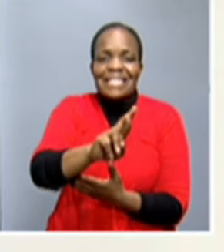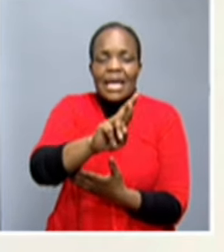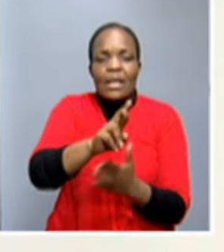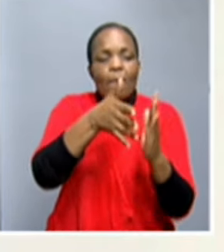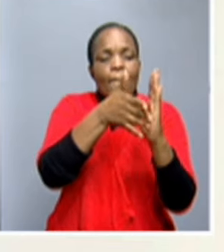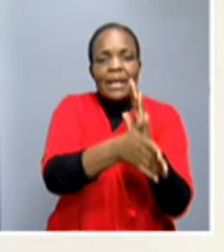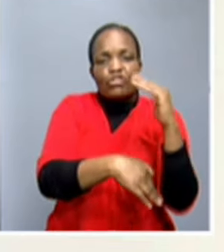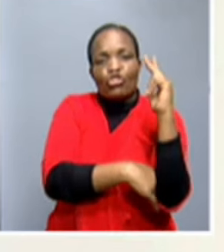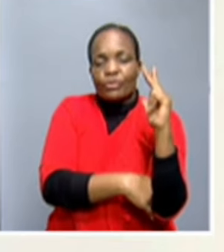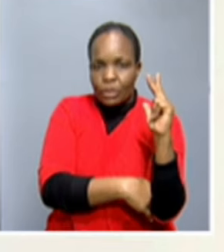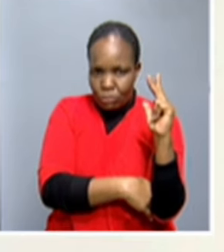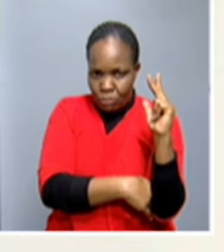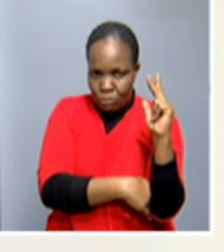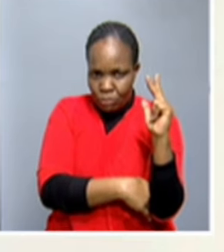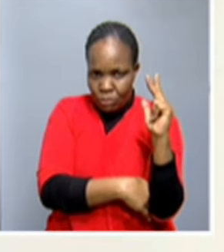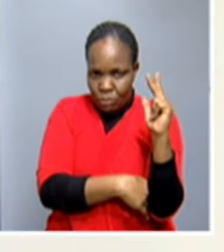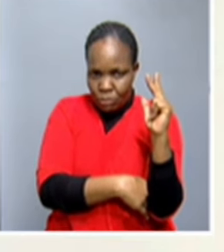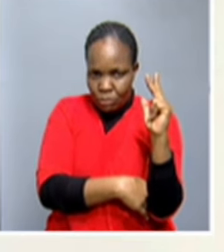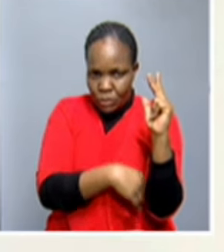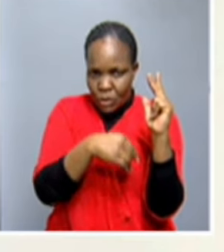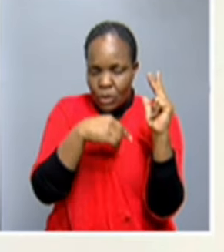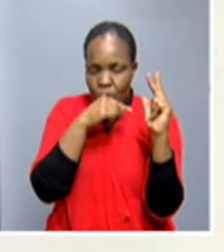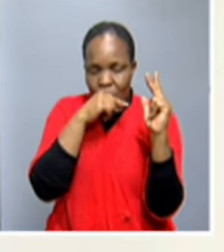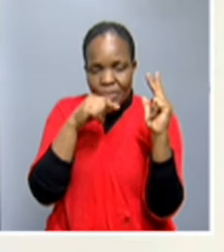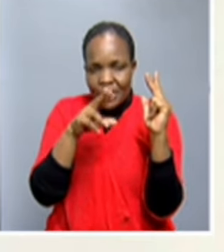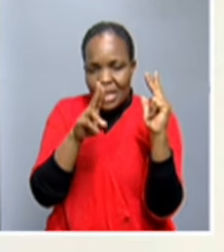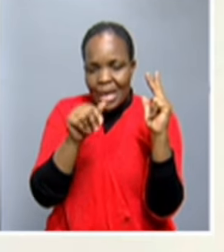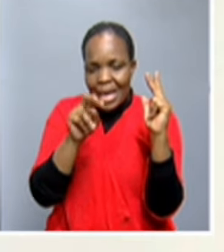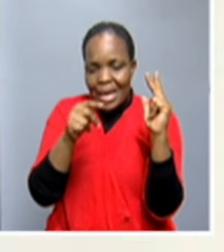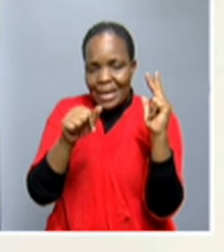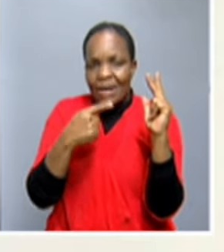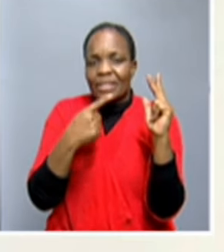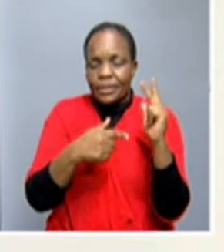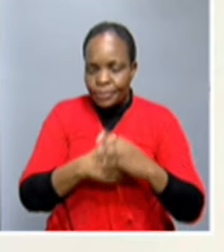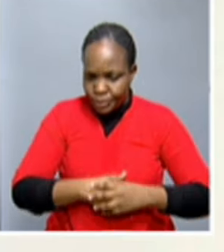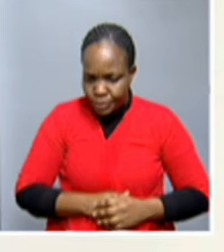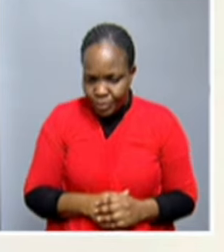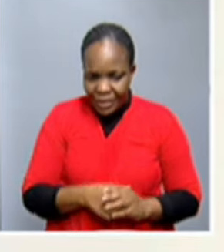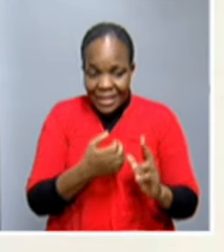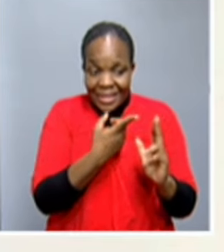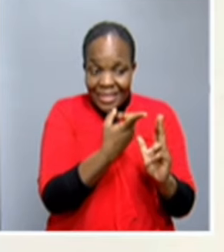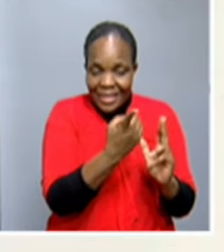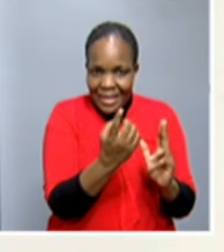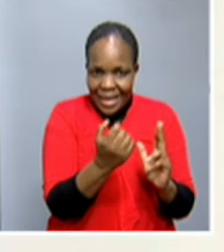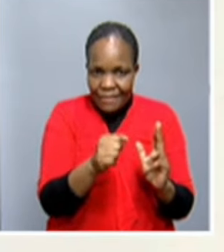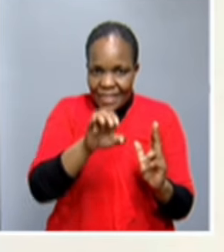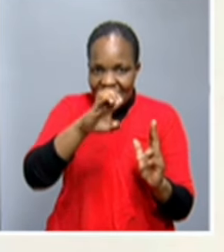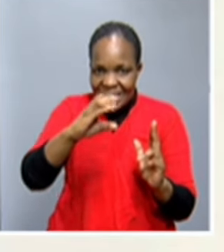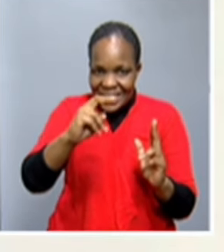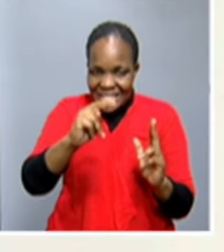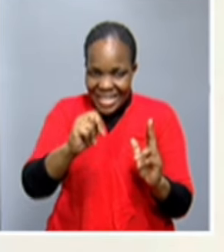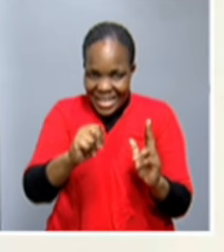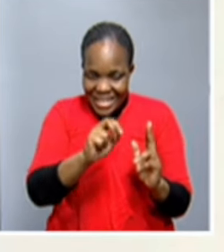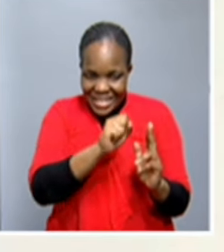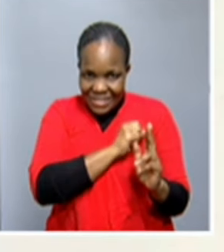officer, Mr. Hanok Hangar, told me that they have the ECN have employed